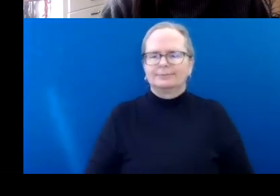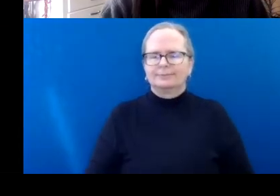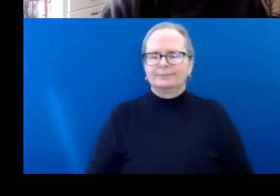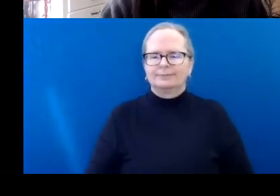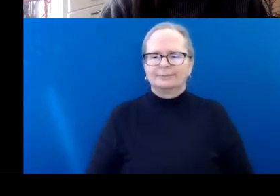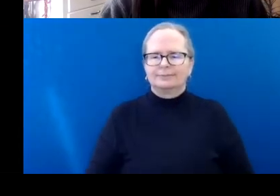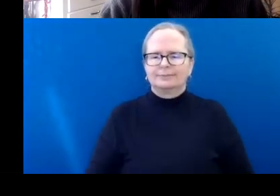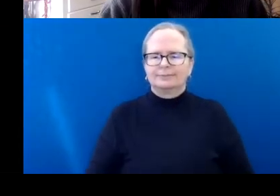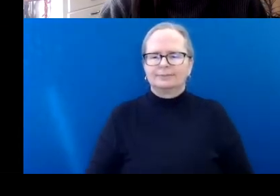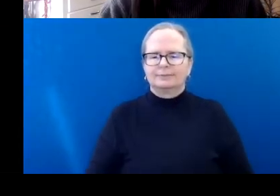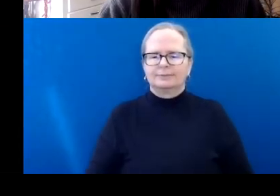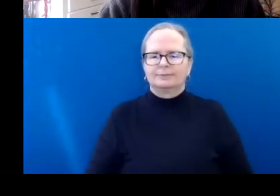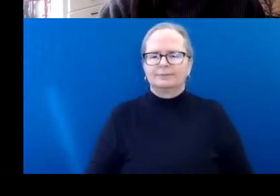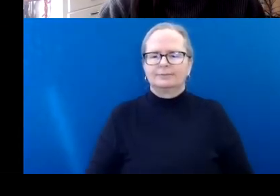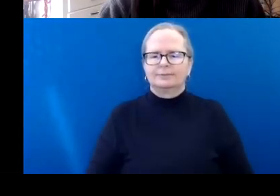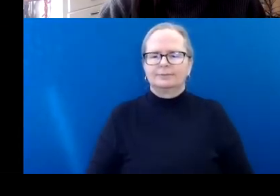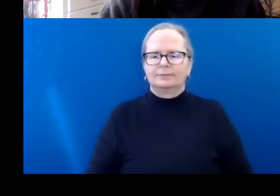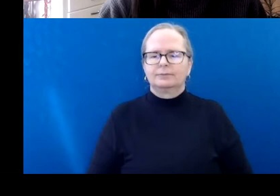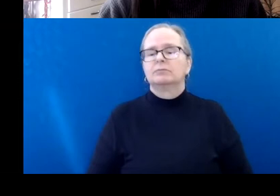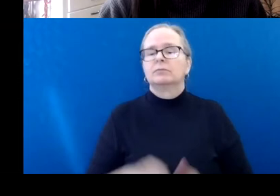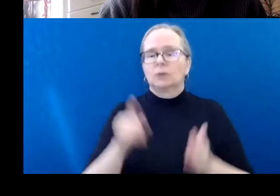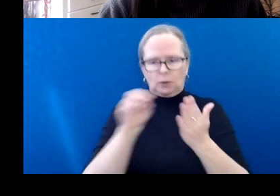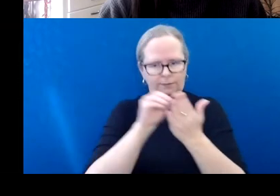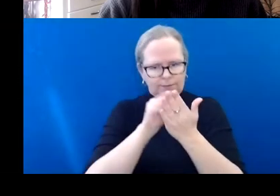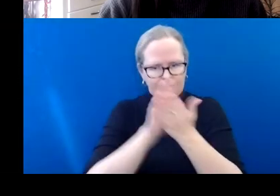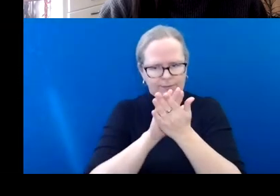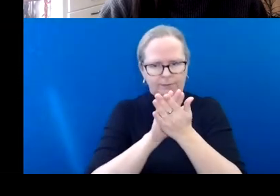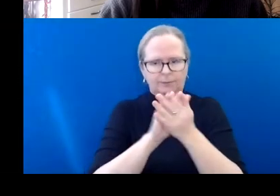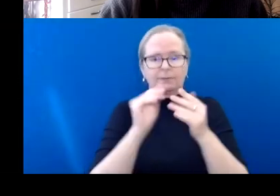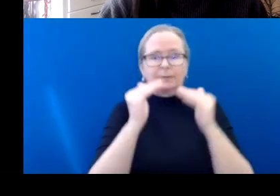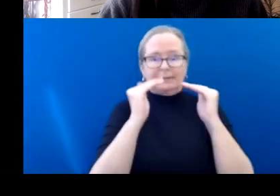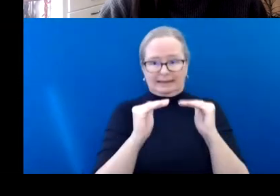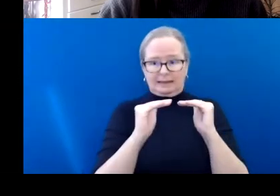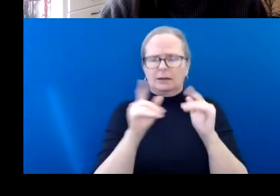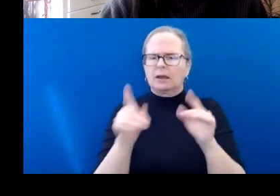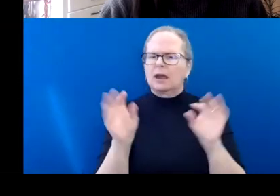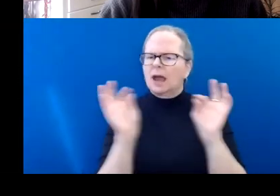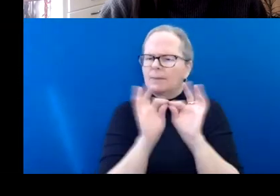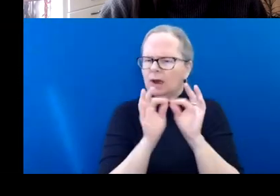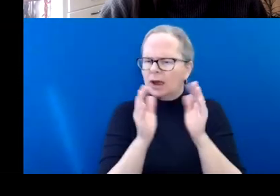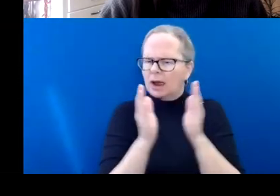You'll indicate the amount that you're requesting from this grant, which is up to $5,000.